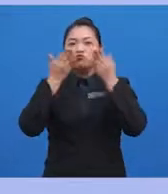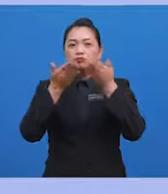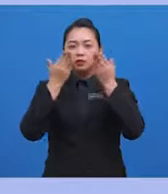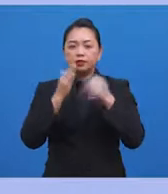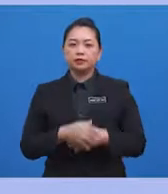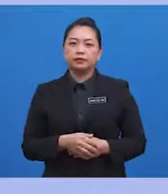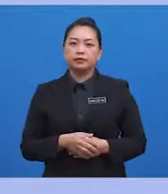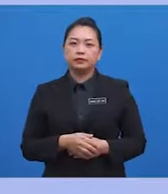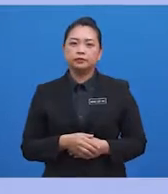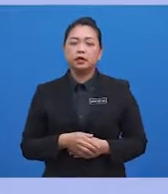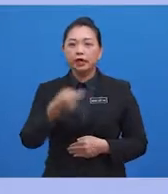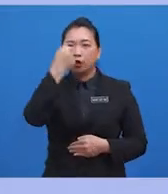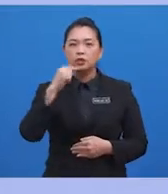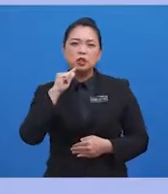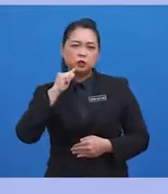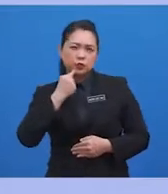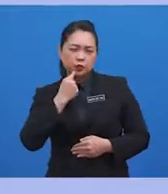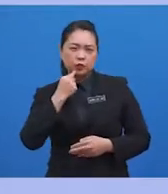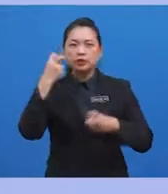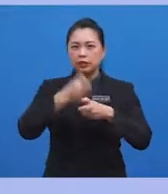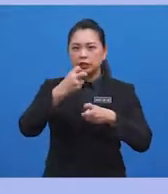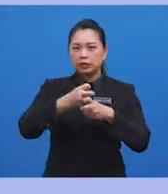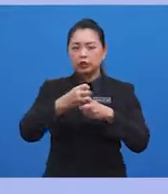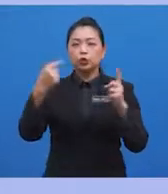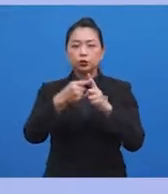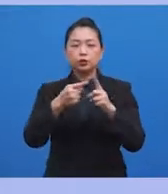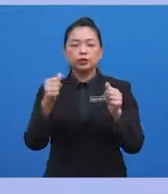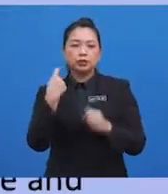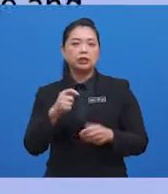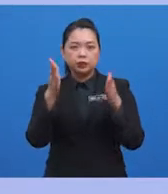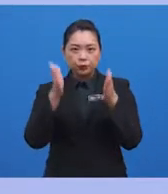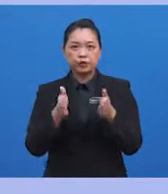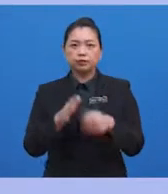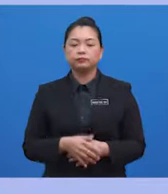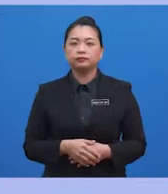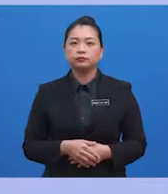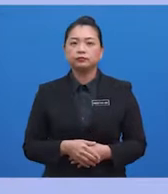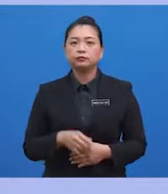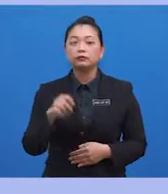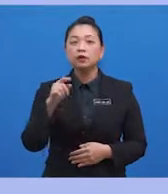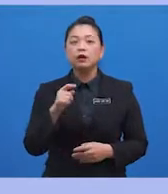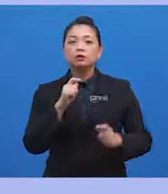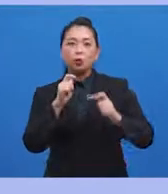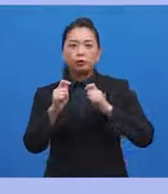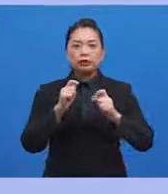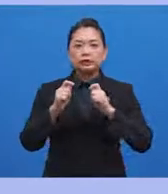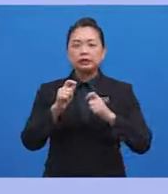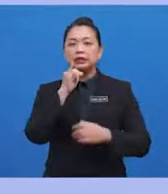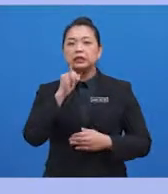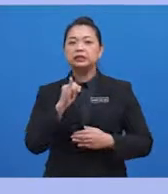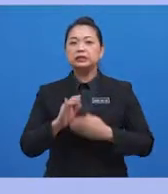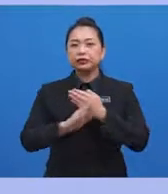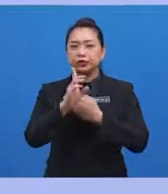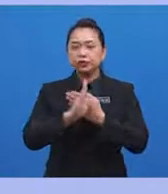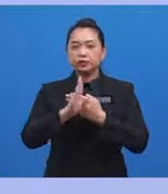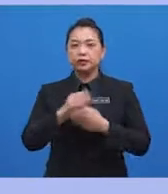opioids can cause serious complications to the user. Now, tolerance is dangerous and it causes the individual to use